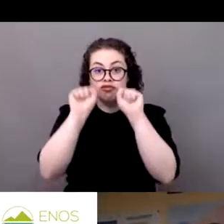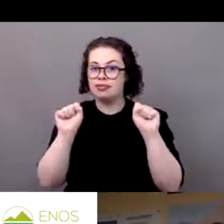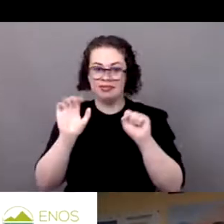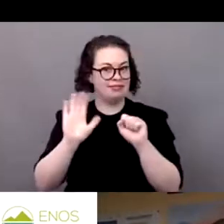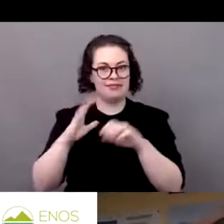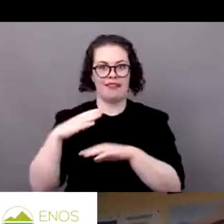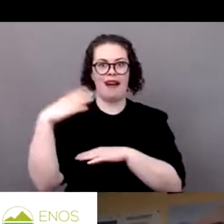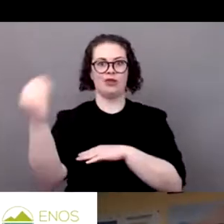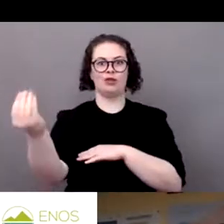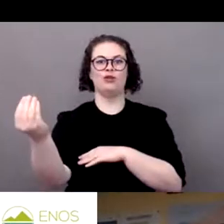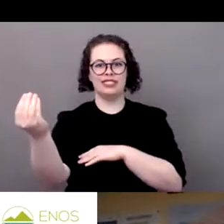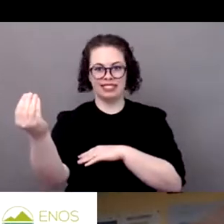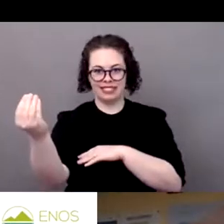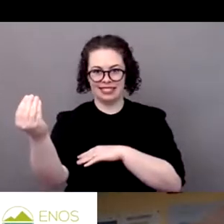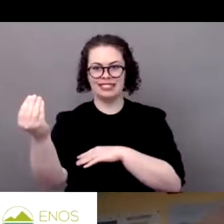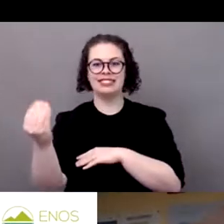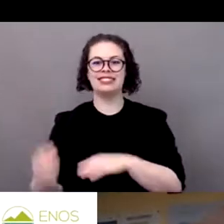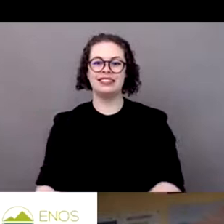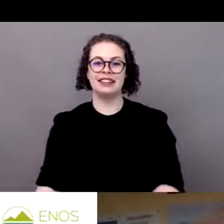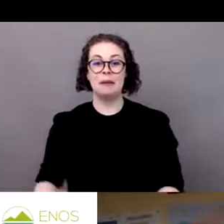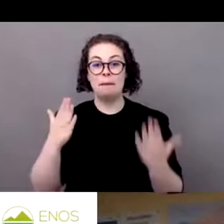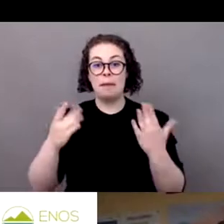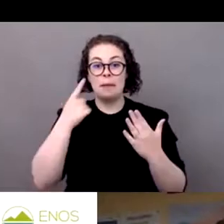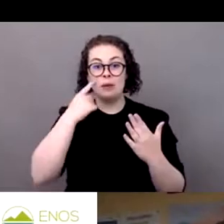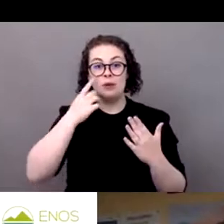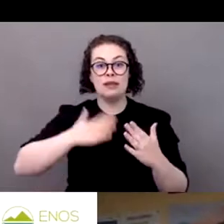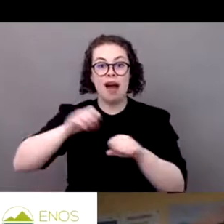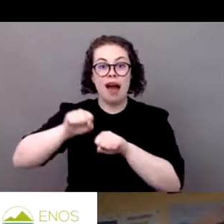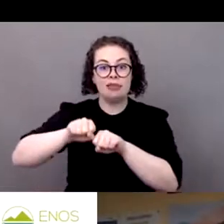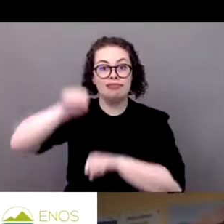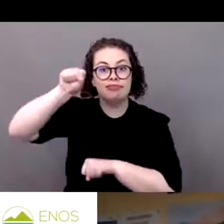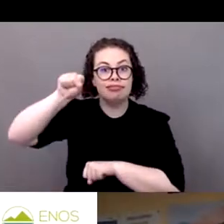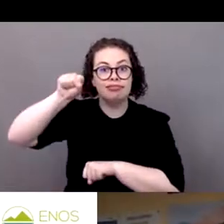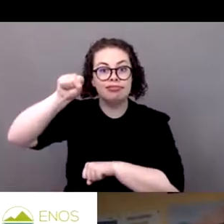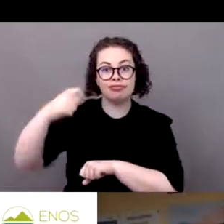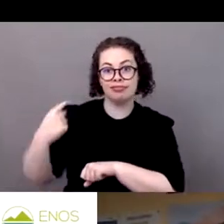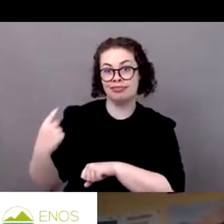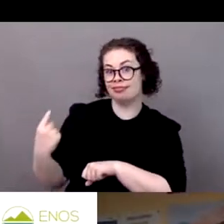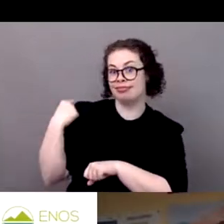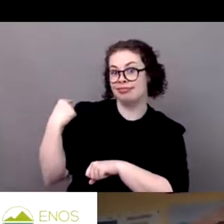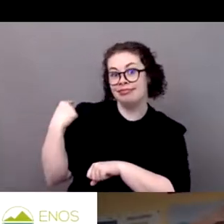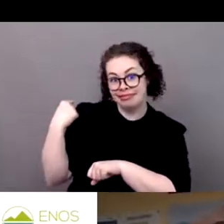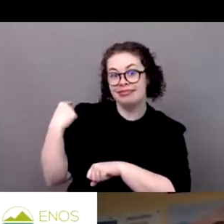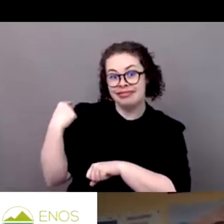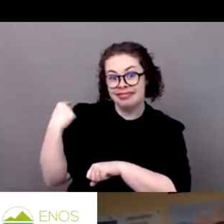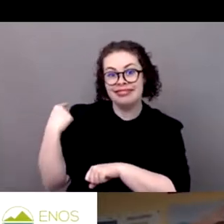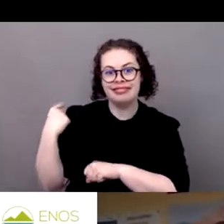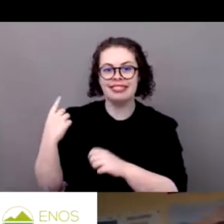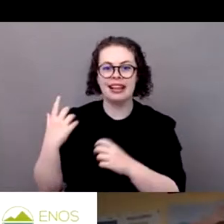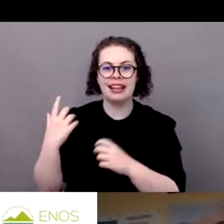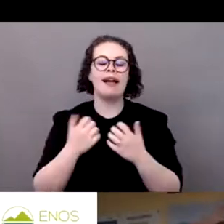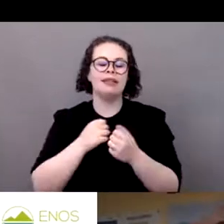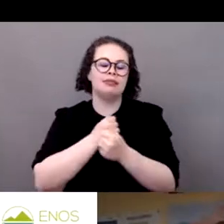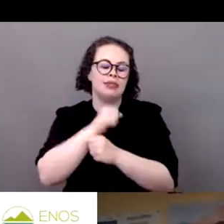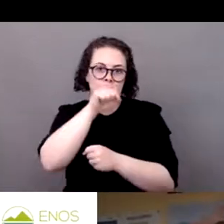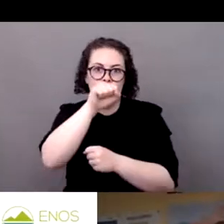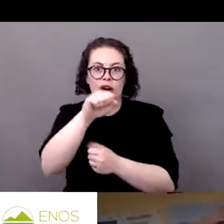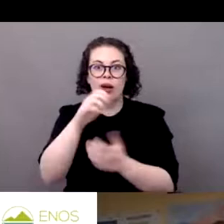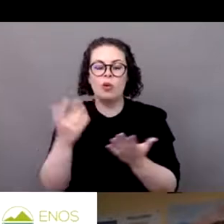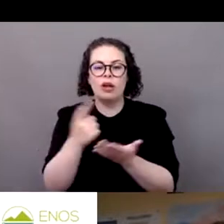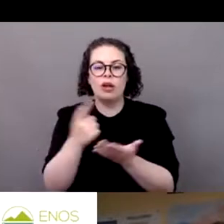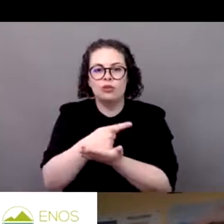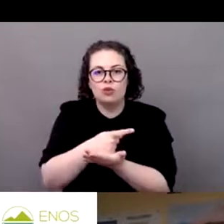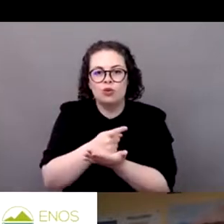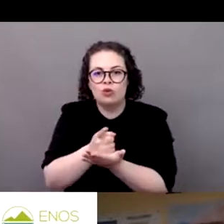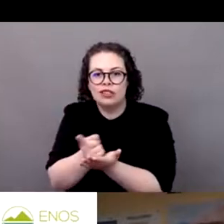Lopet and Marce Longa diplomas behind me, and I do lots of orienteering still competitively and